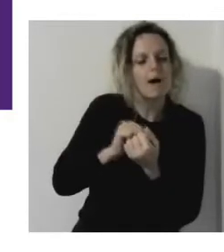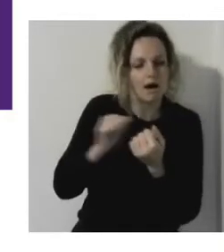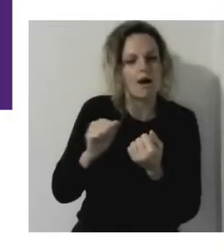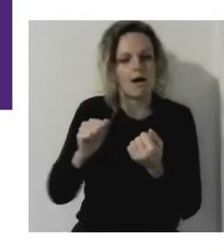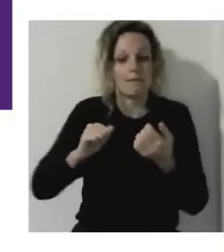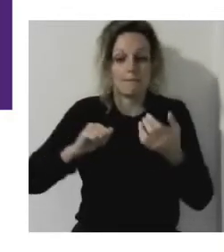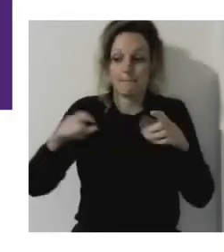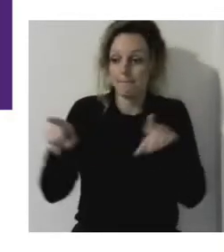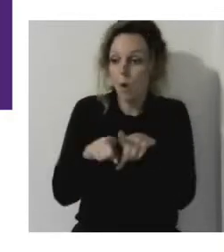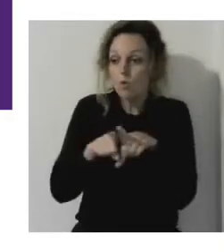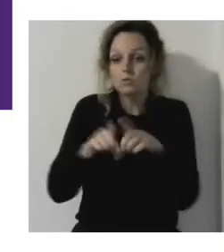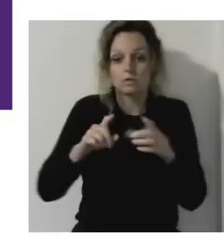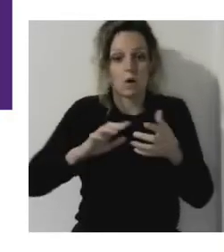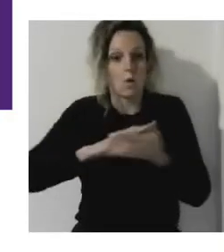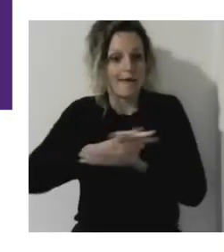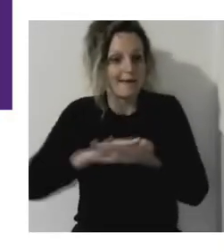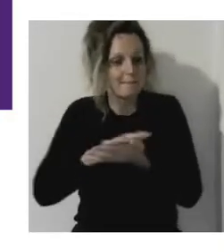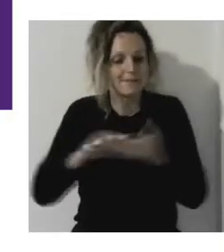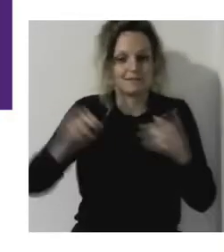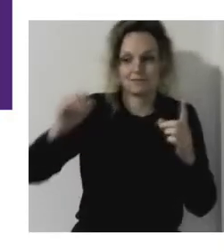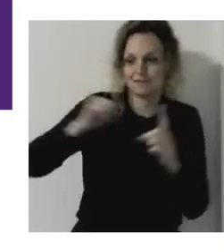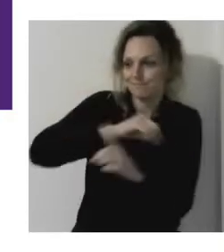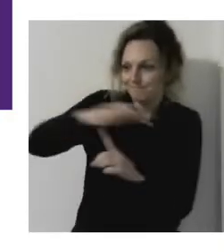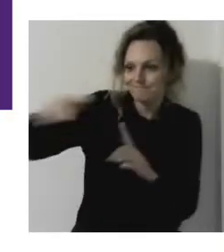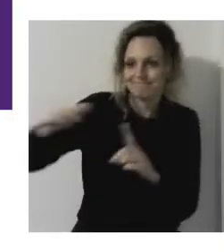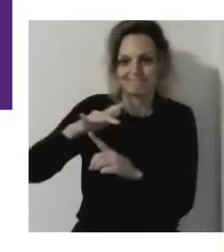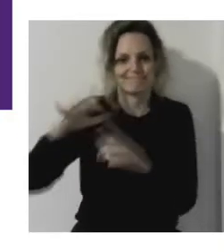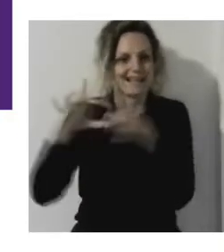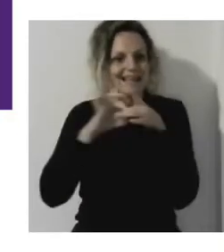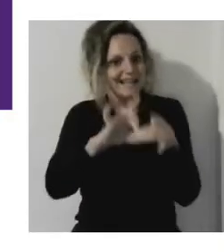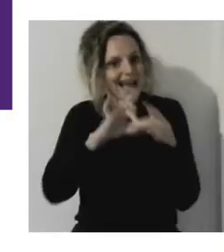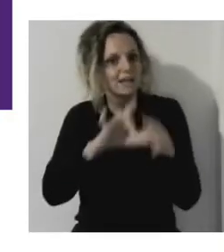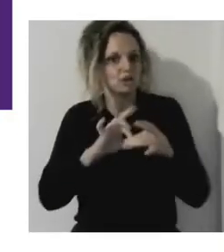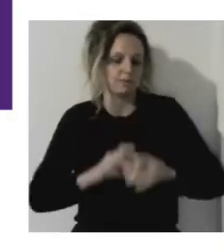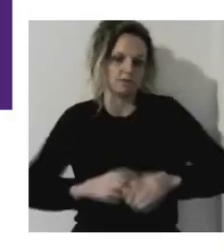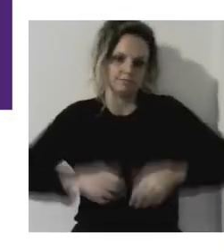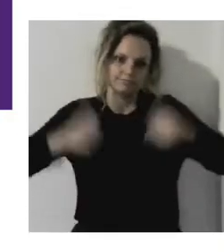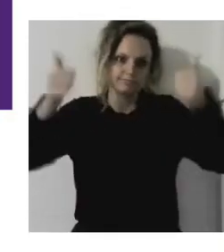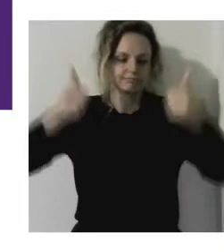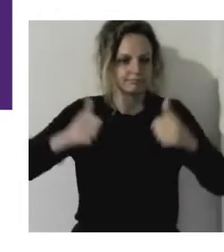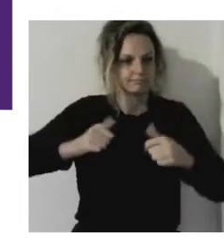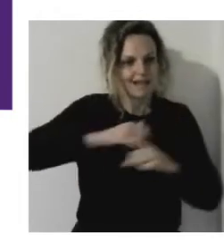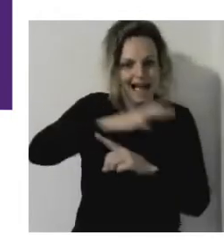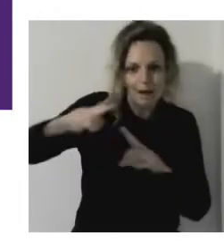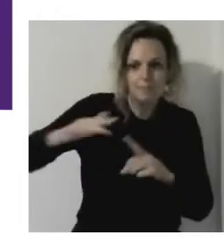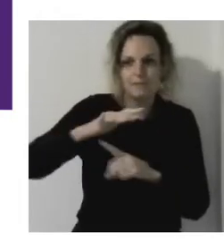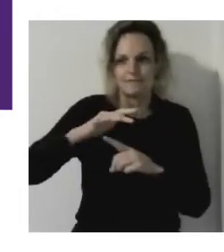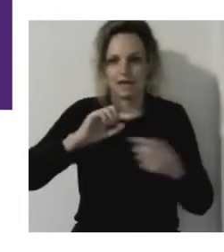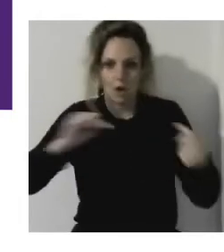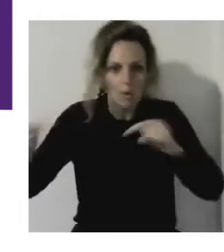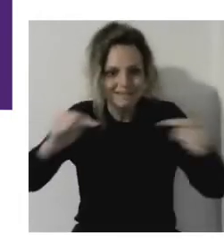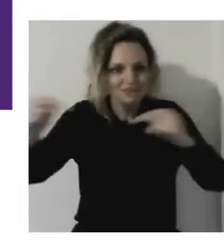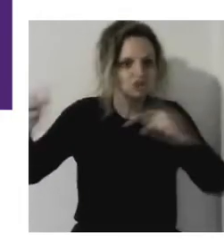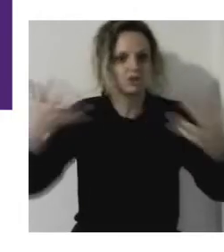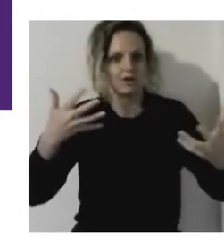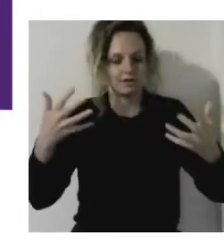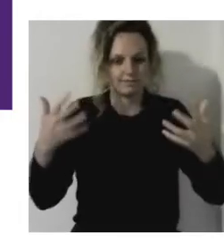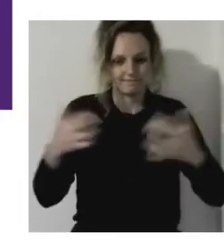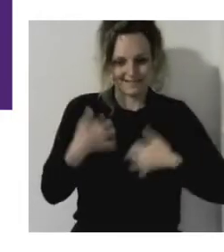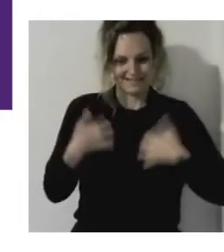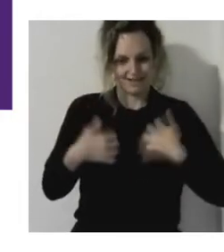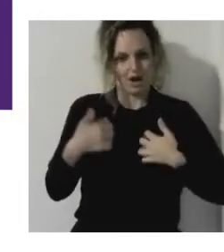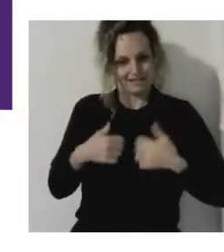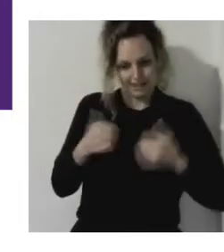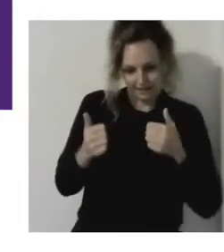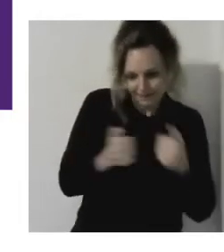winning, that they together are creating a wholesomeness. So the idea was to use basically the things we know from the playground that works to create inclusion,